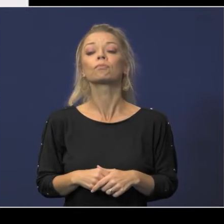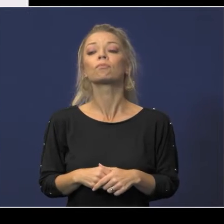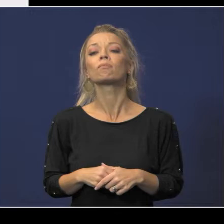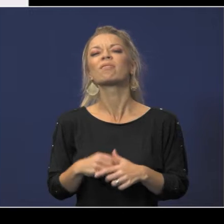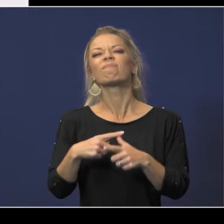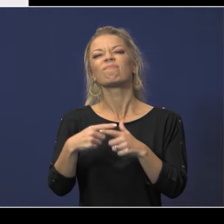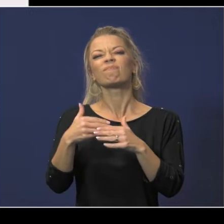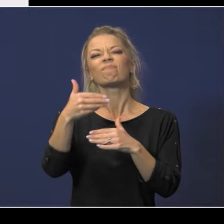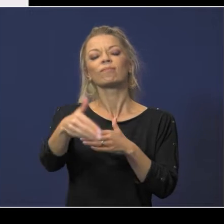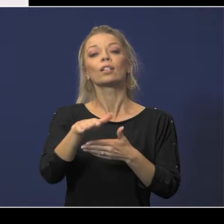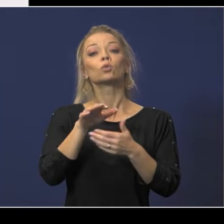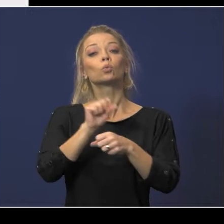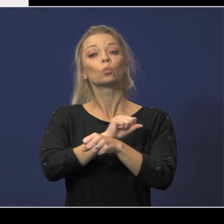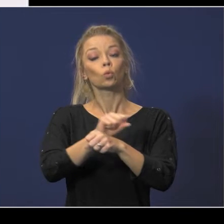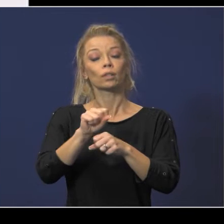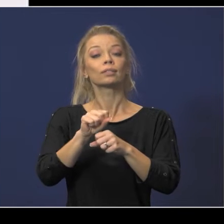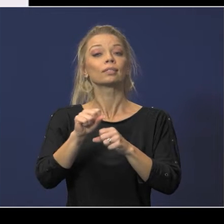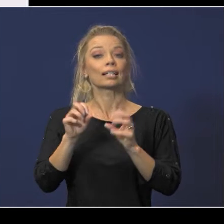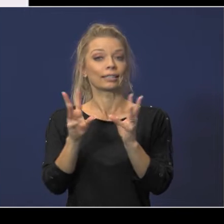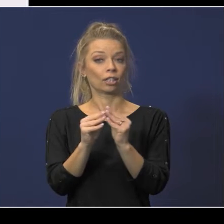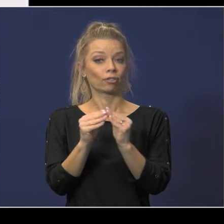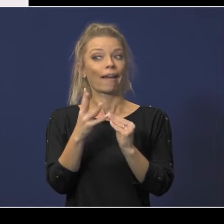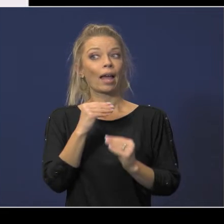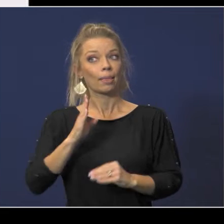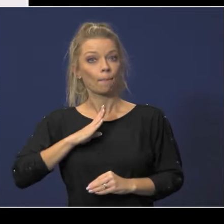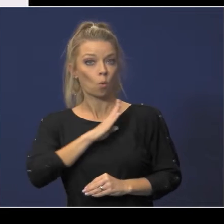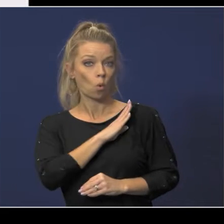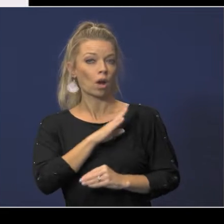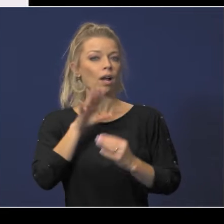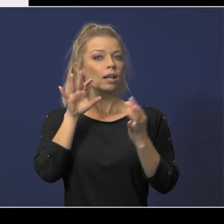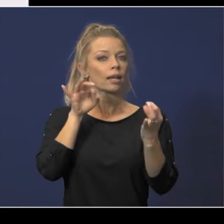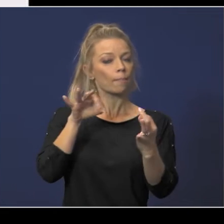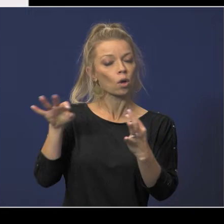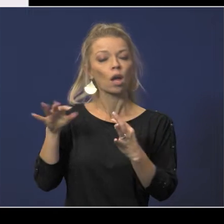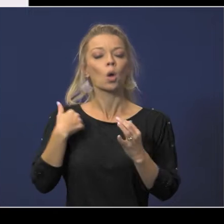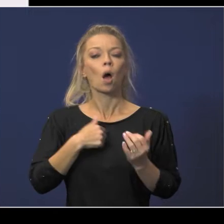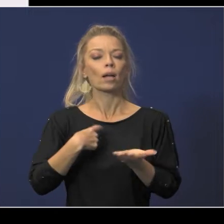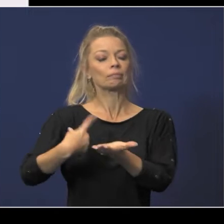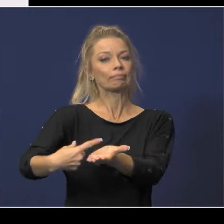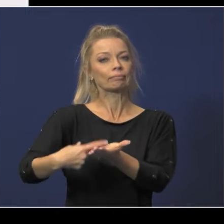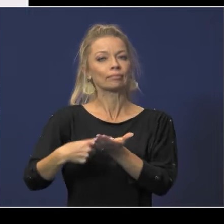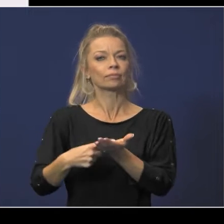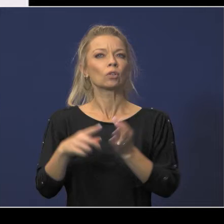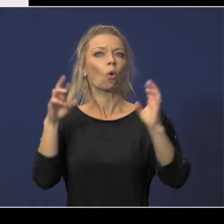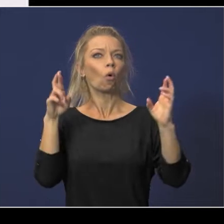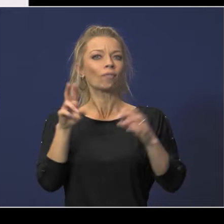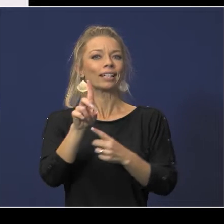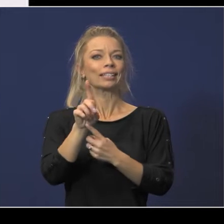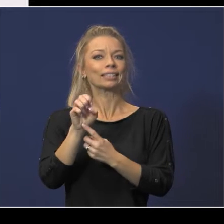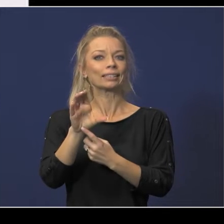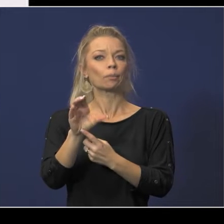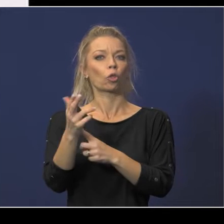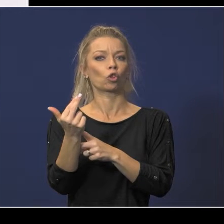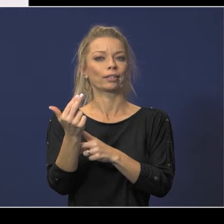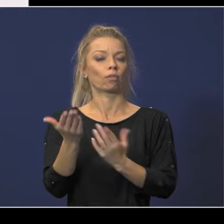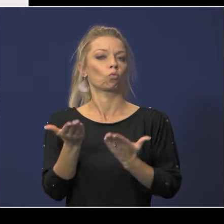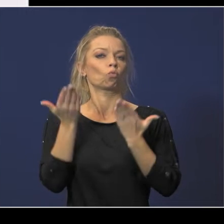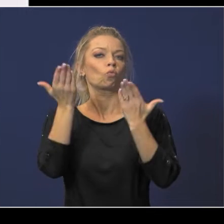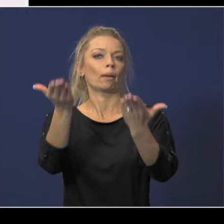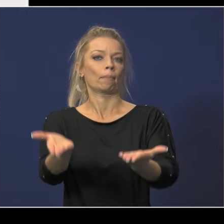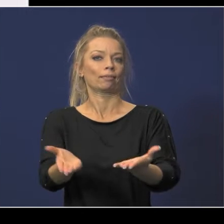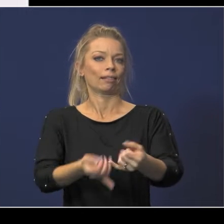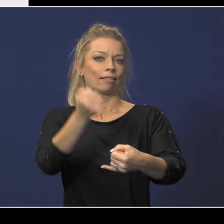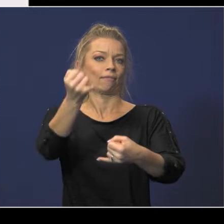community input and the board input and hopefully make our final boundary recommendation to the board on december 13th then on december